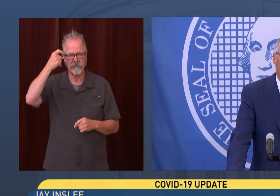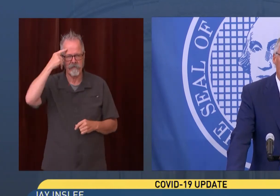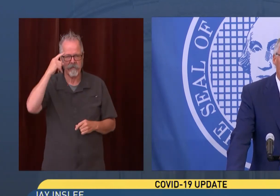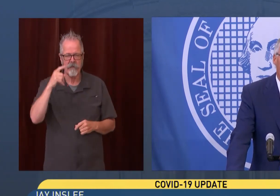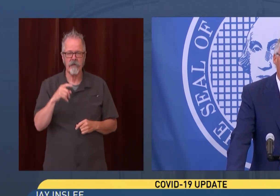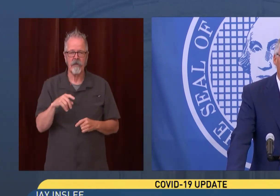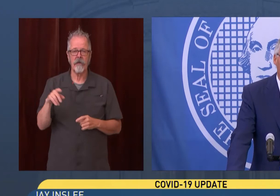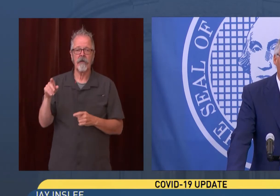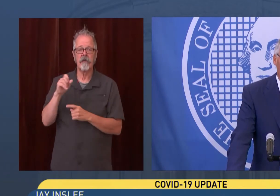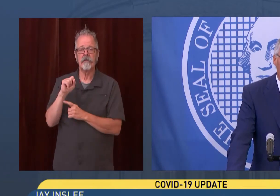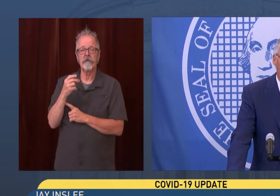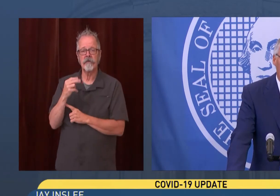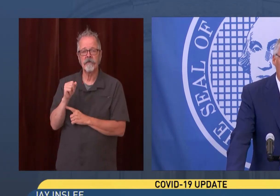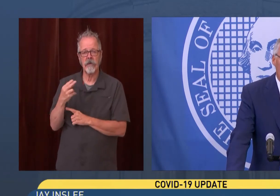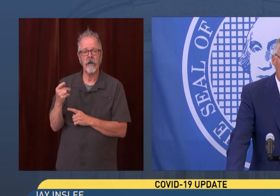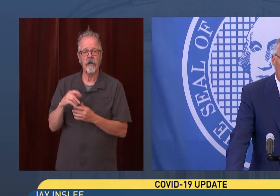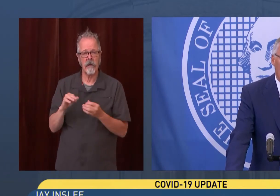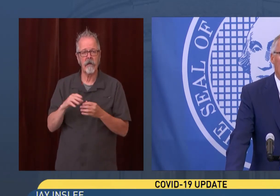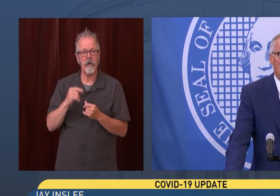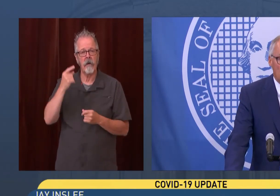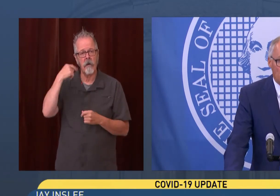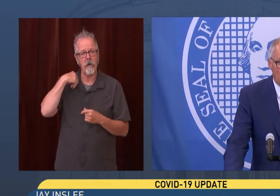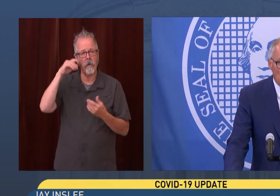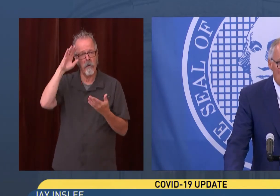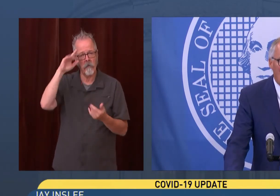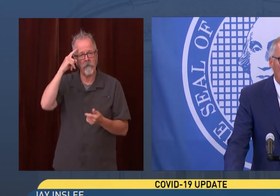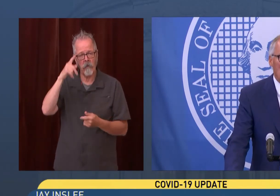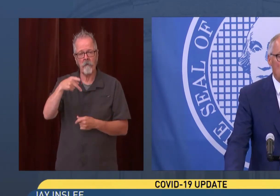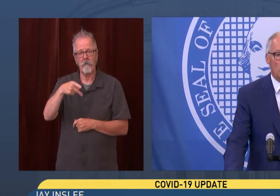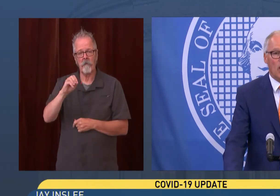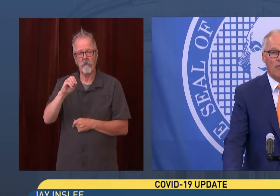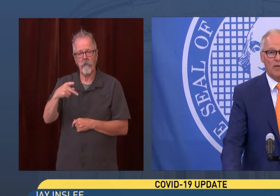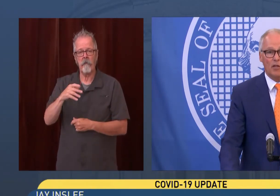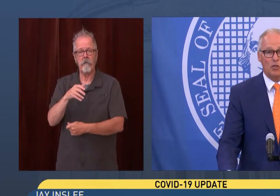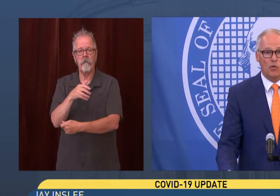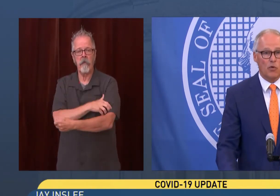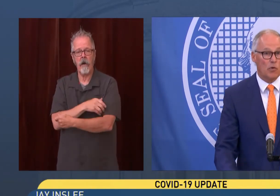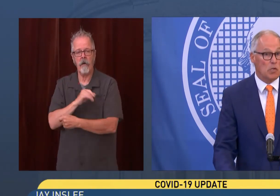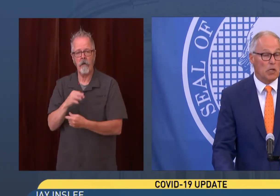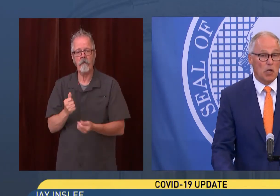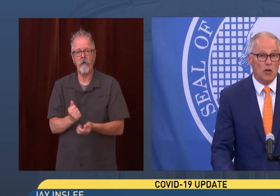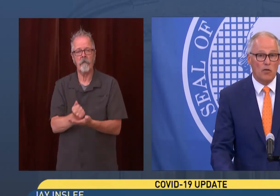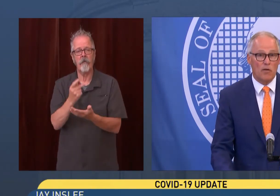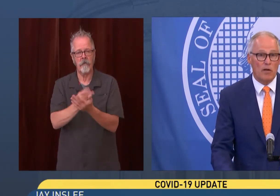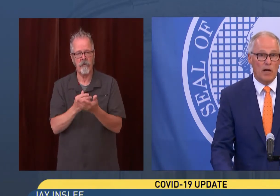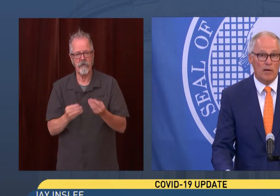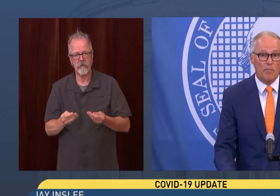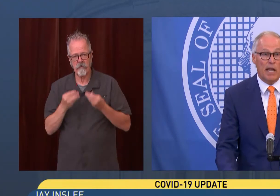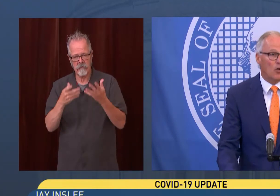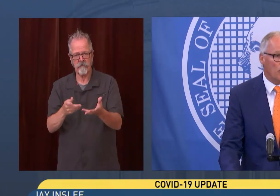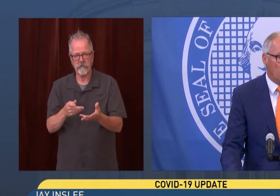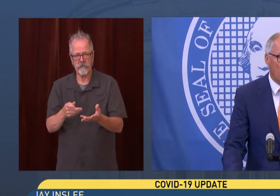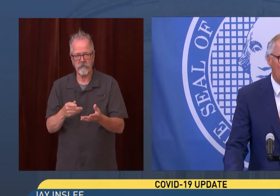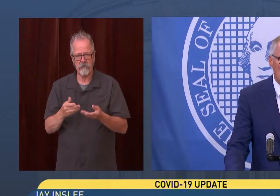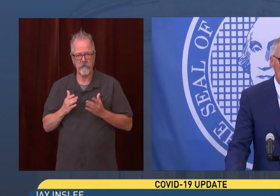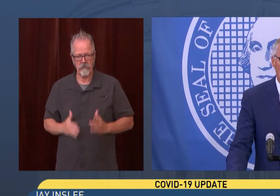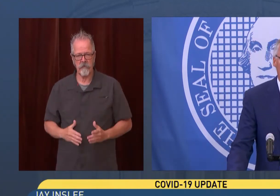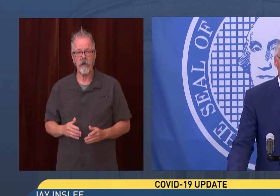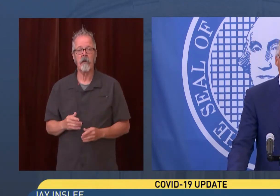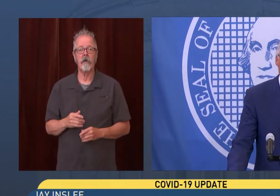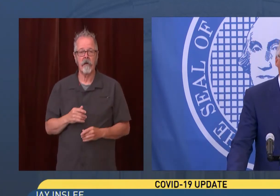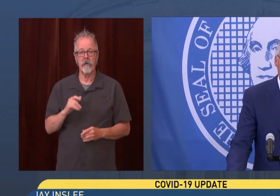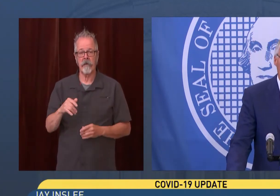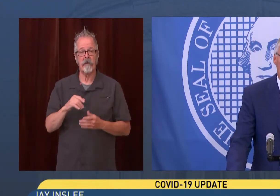do have hopes for the Power of Provider initiative. We started this with a conversation with over 600 medical providers